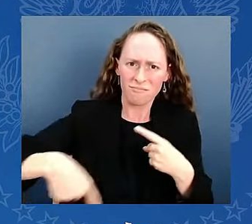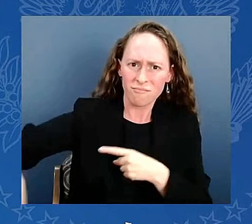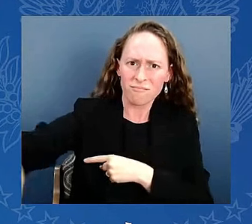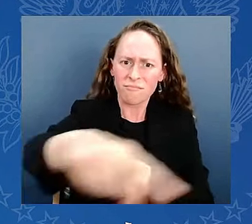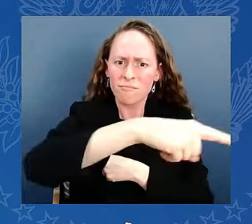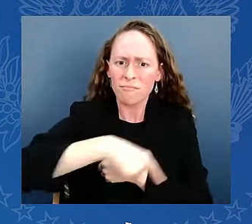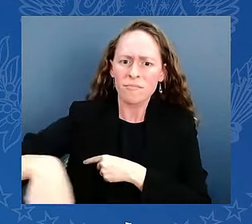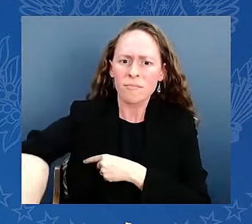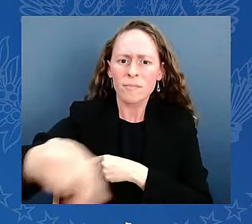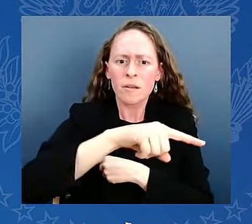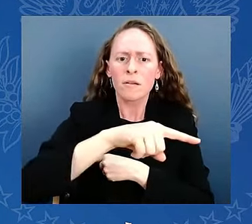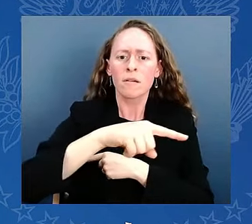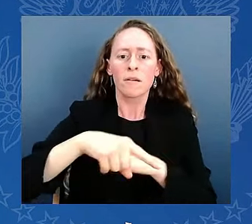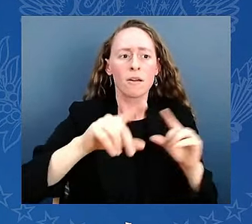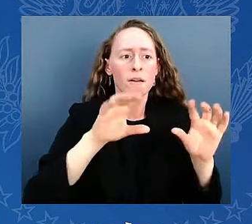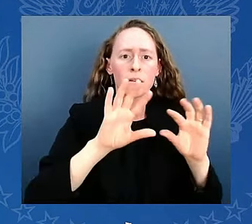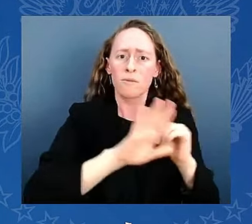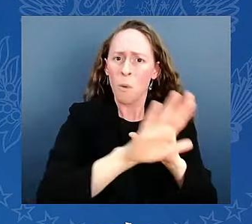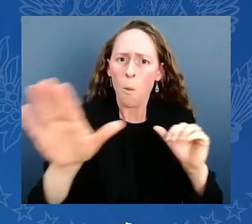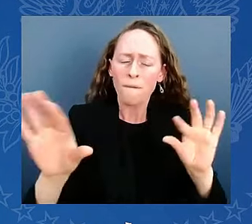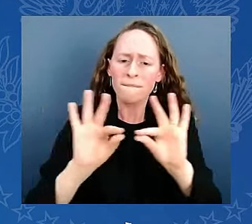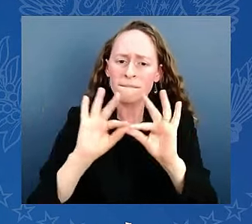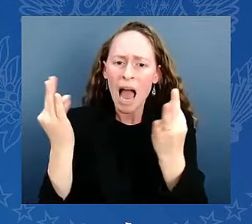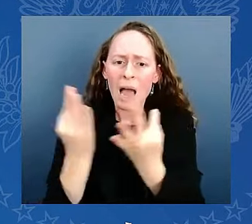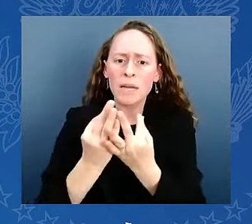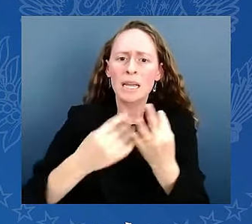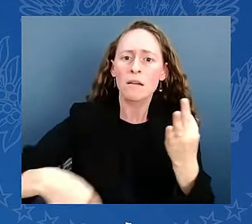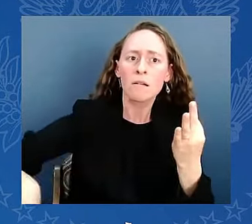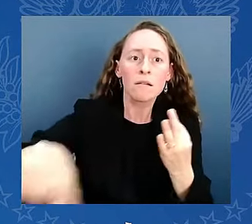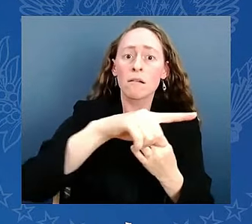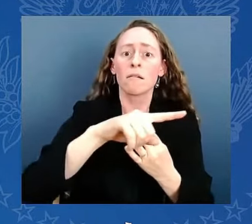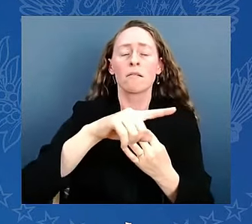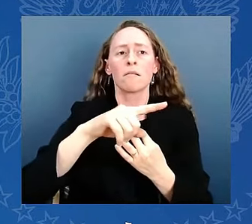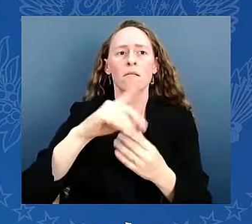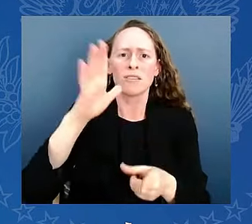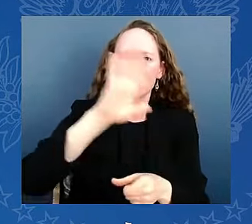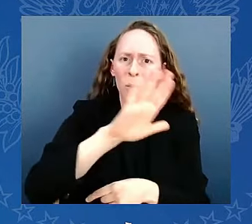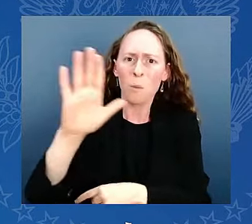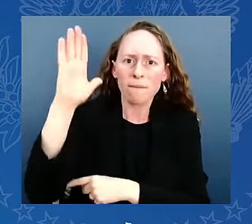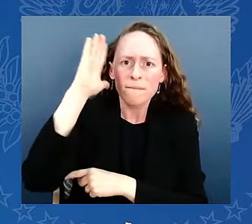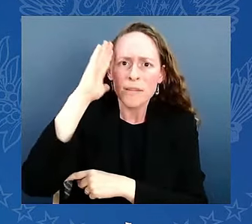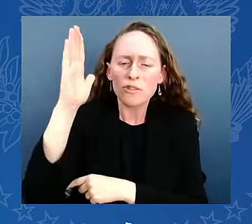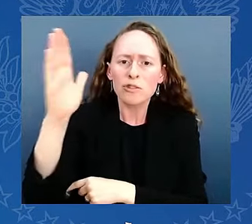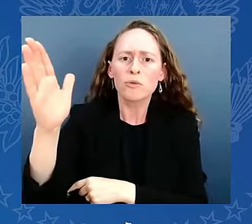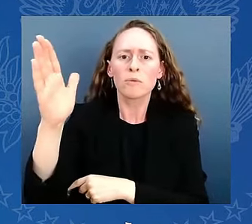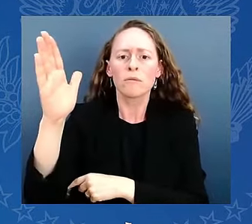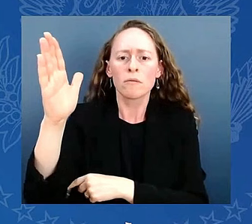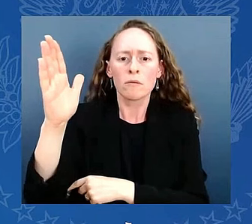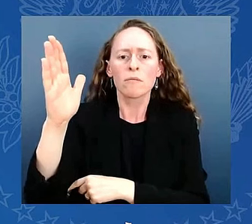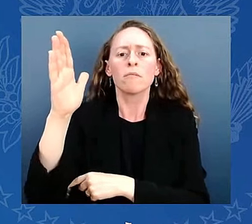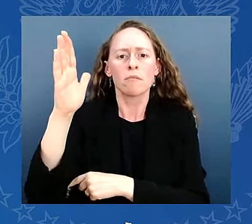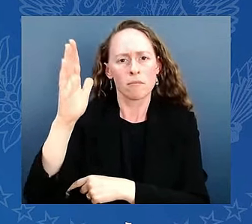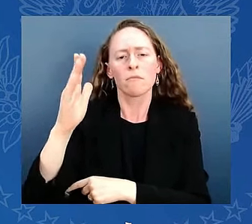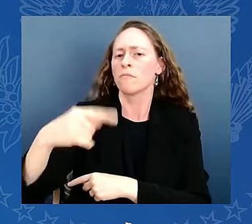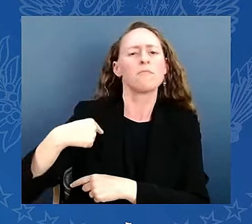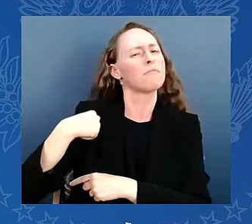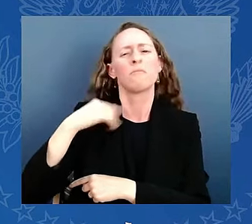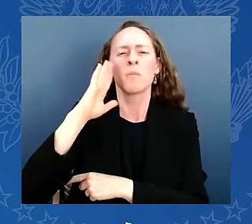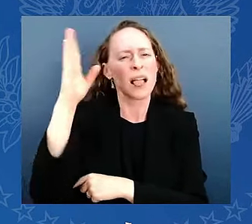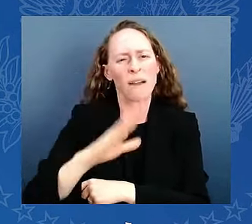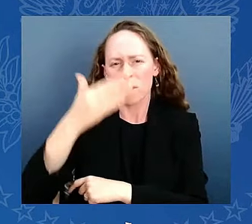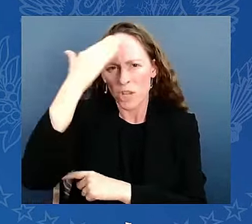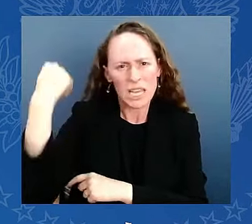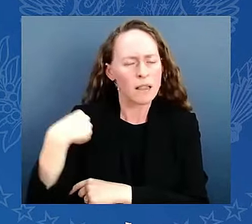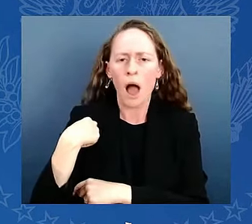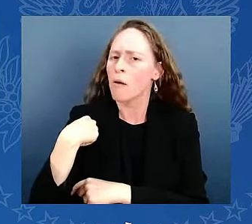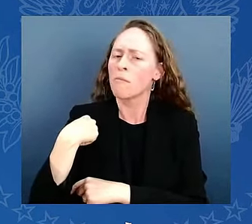And we can never forget that. And I never have. I've made it clear that I believe America